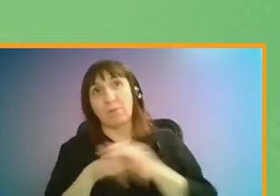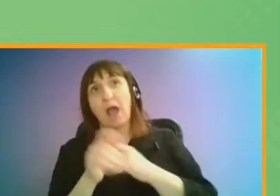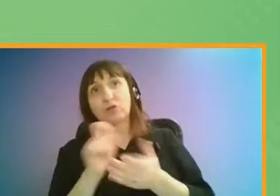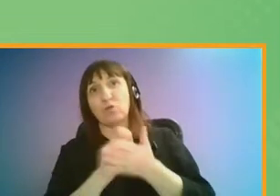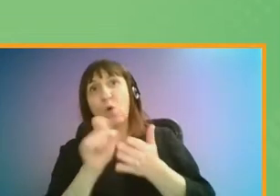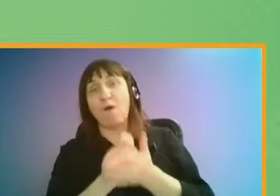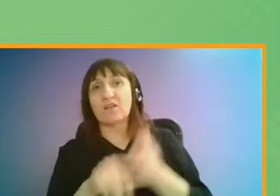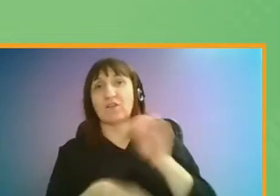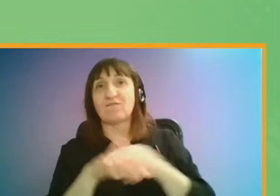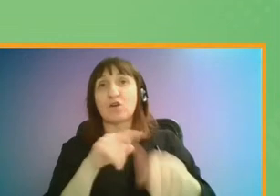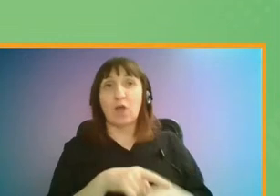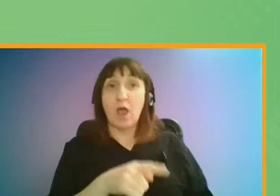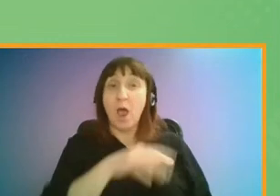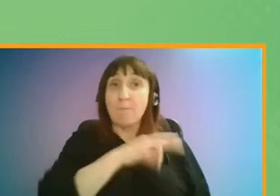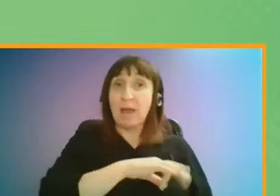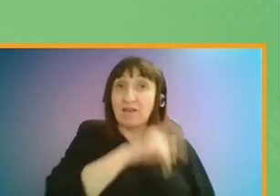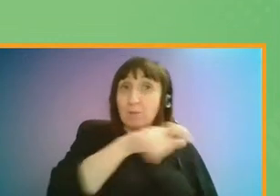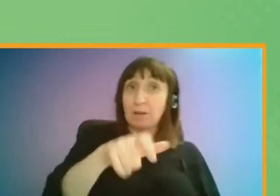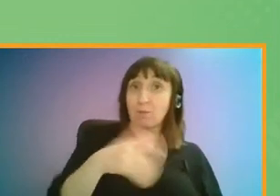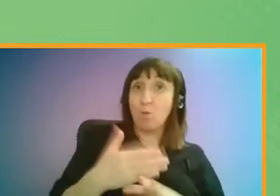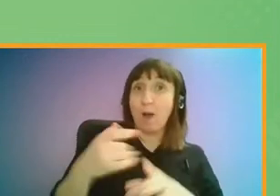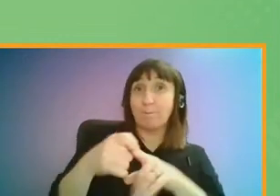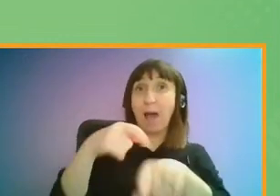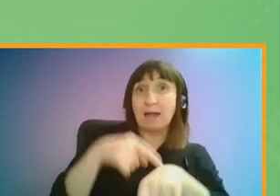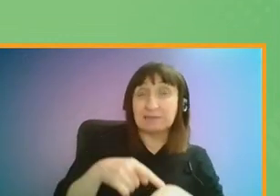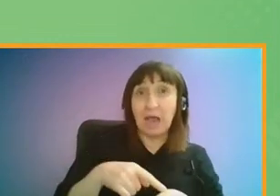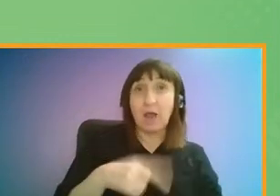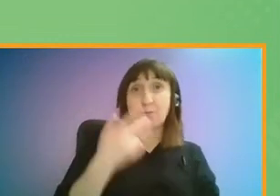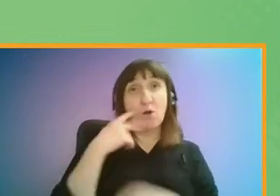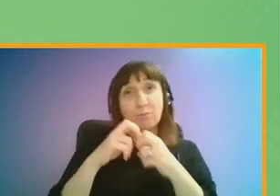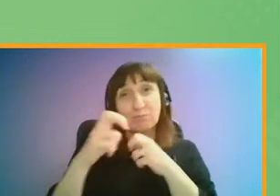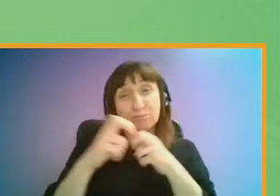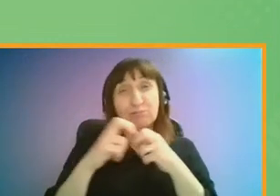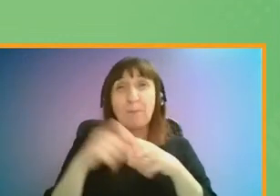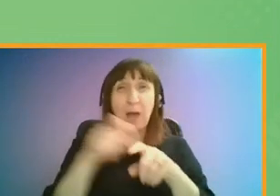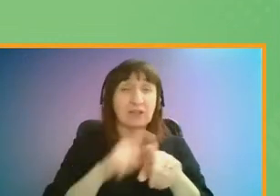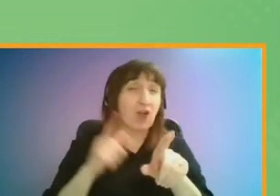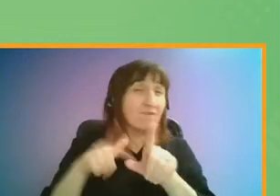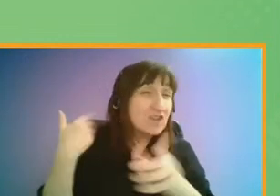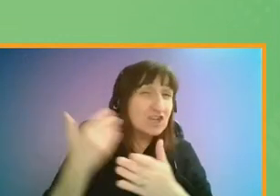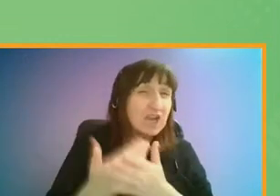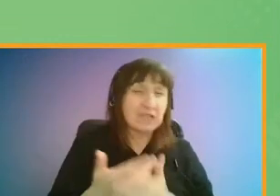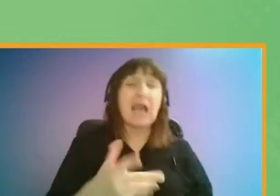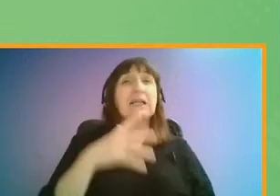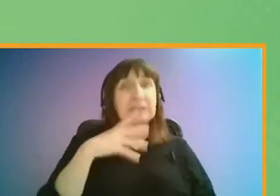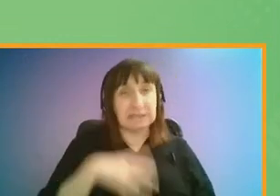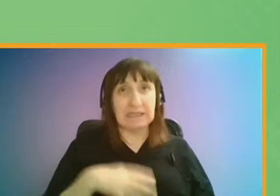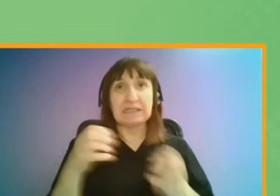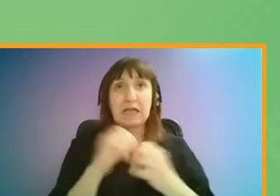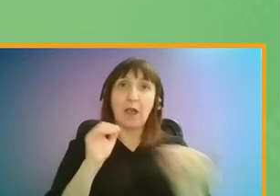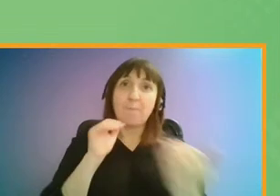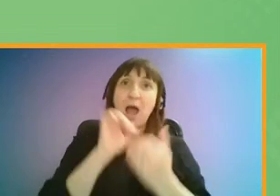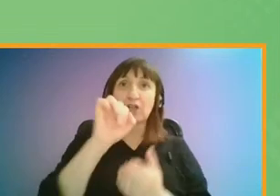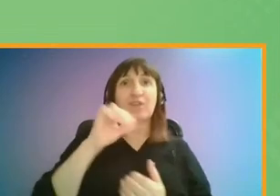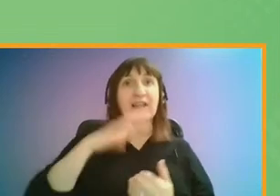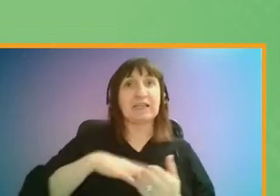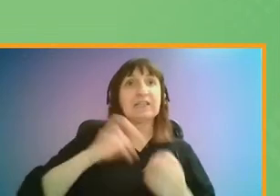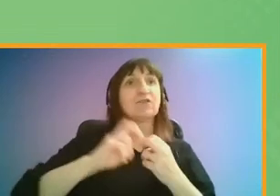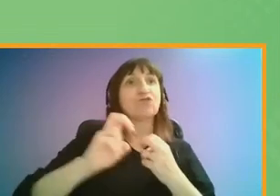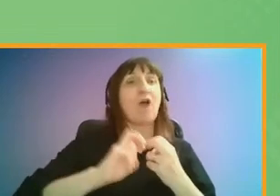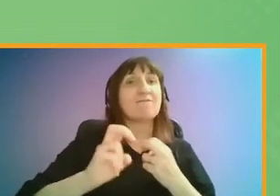would also benefit part-time workers, many of whom have been commuting part-time for years and are long overdue tickets that match their travel needs.